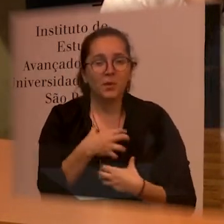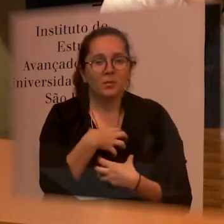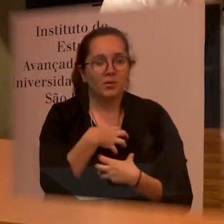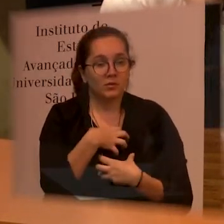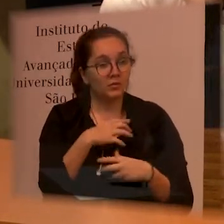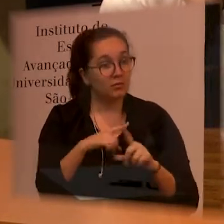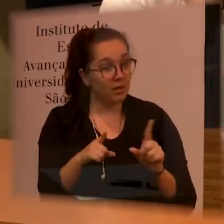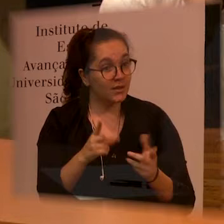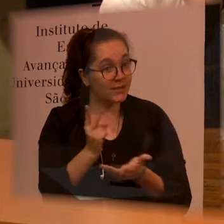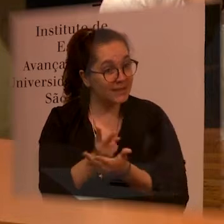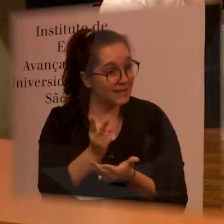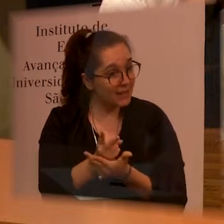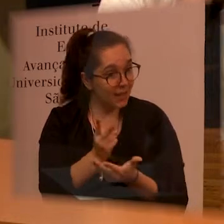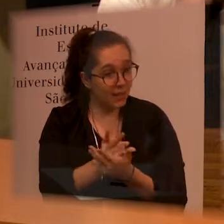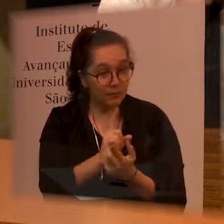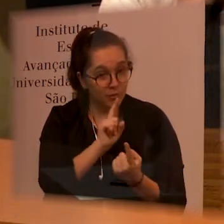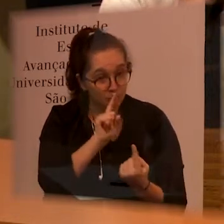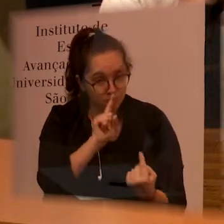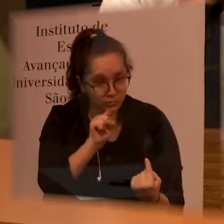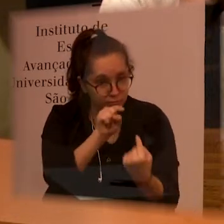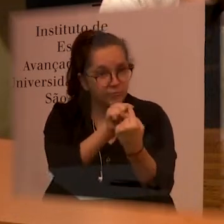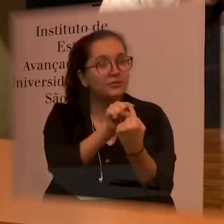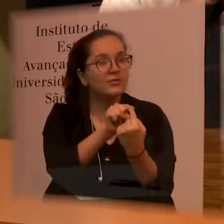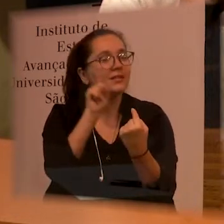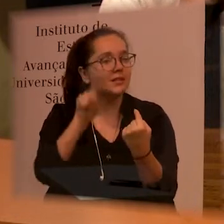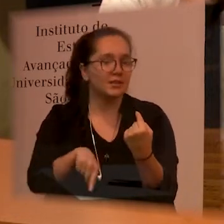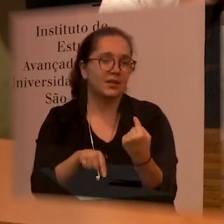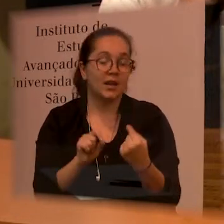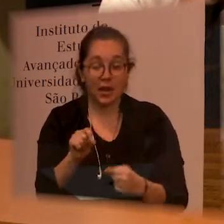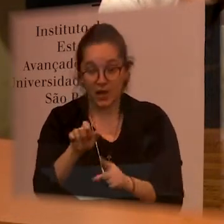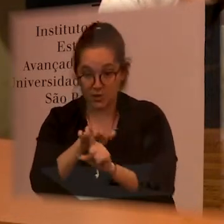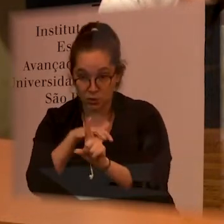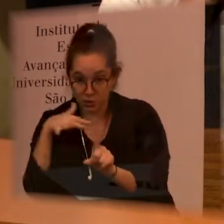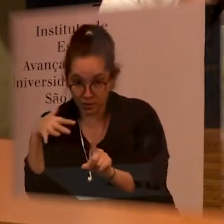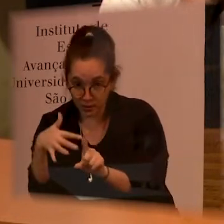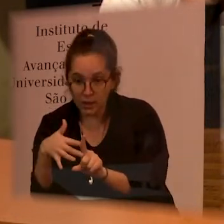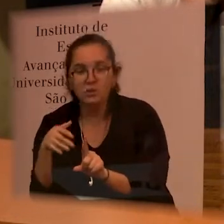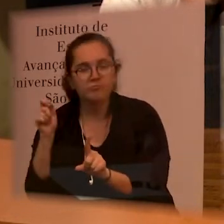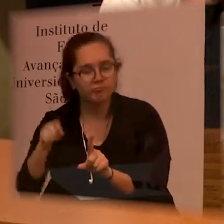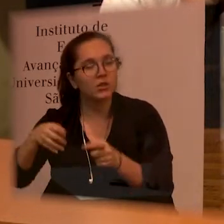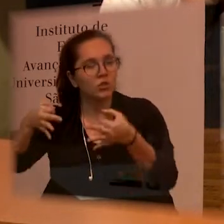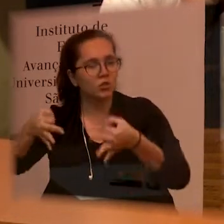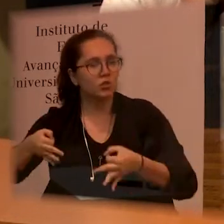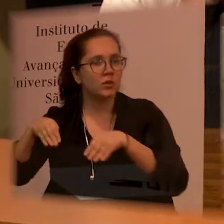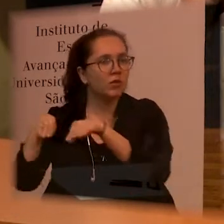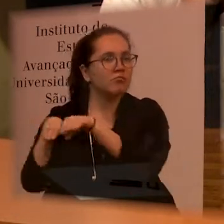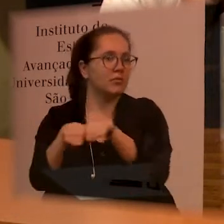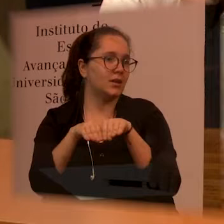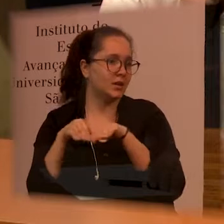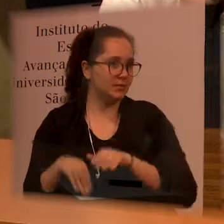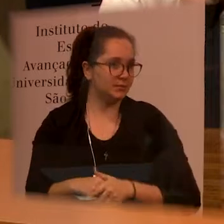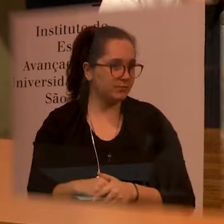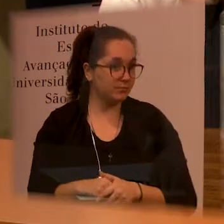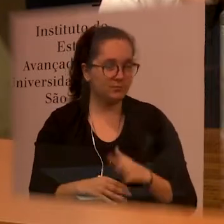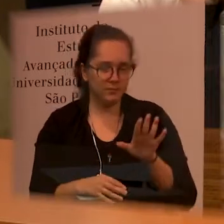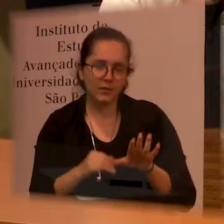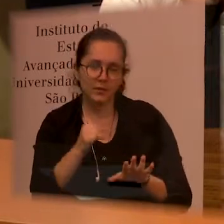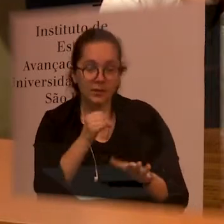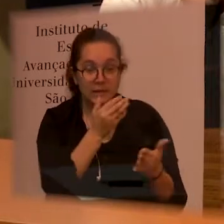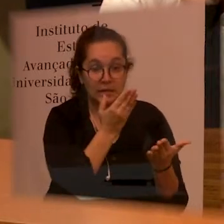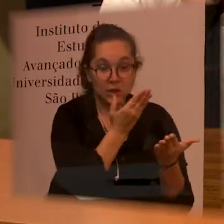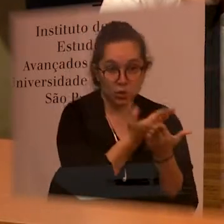possibilities with the same aim which is building a full and fair society so